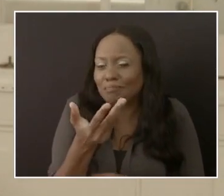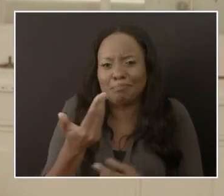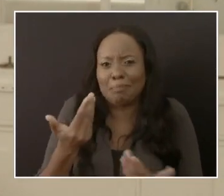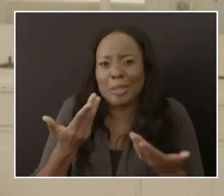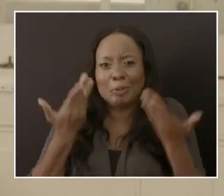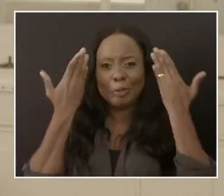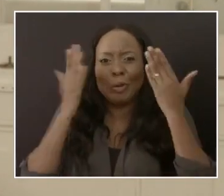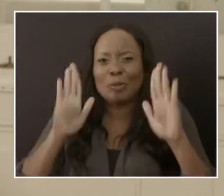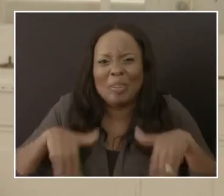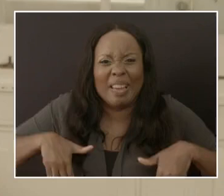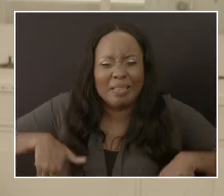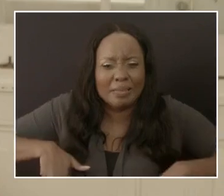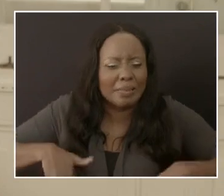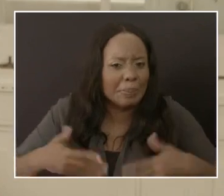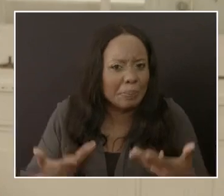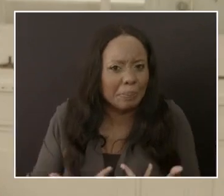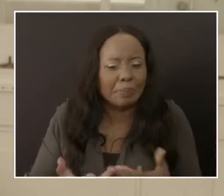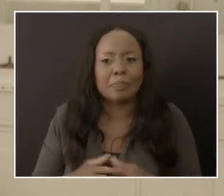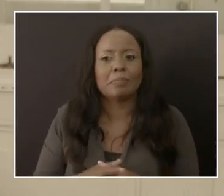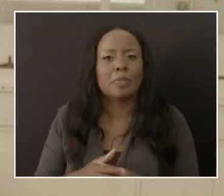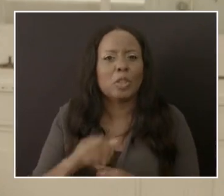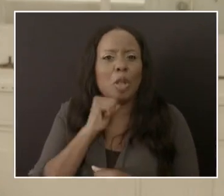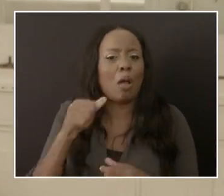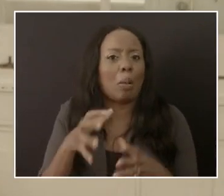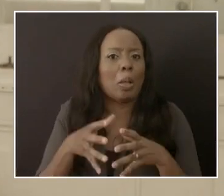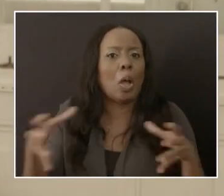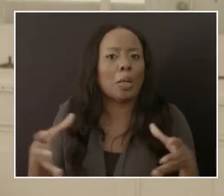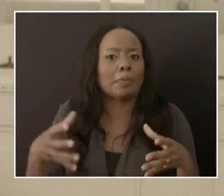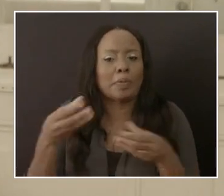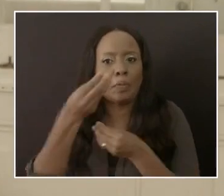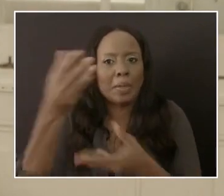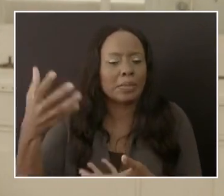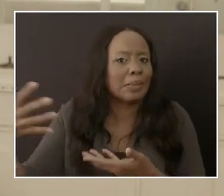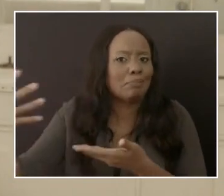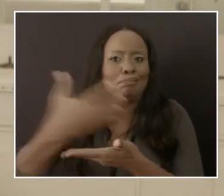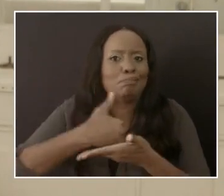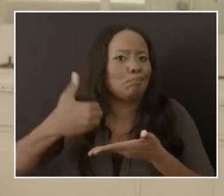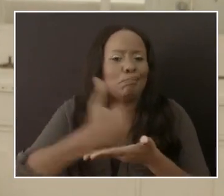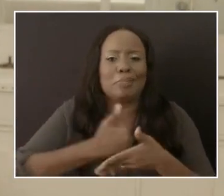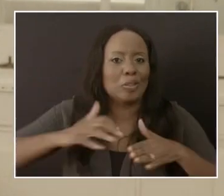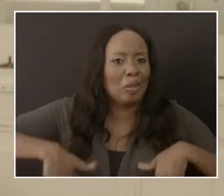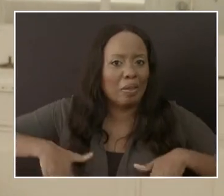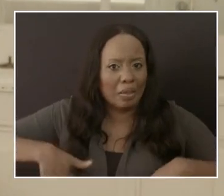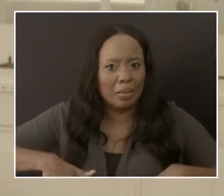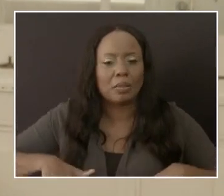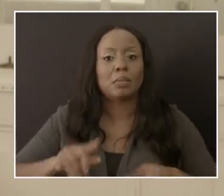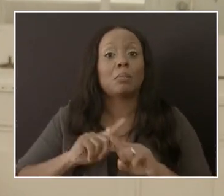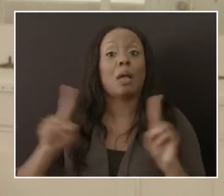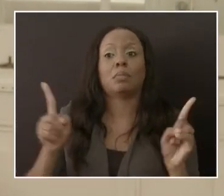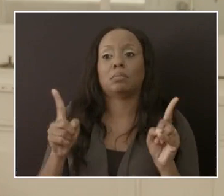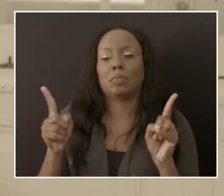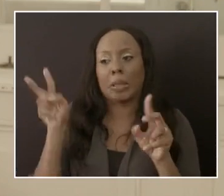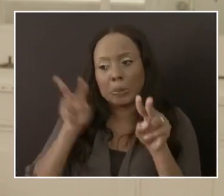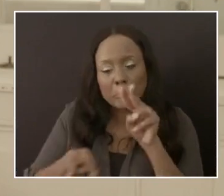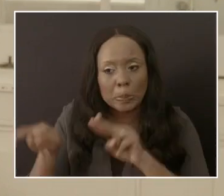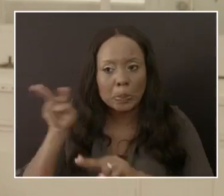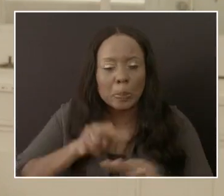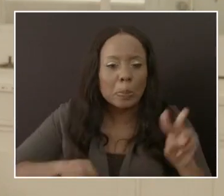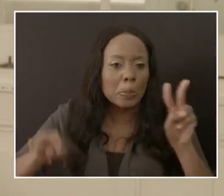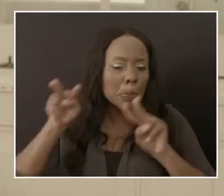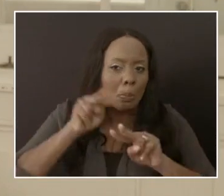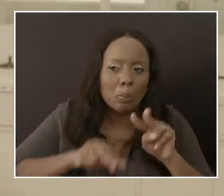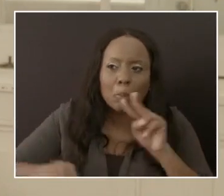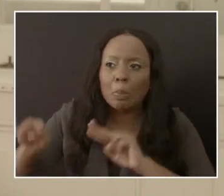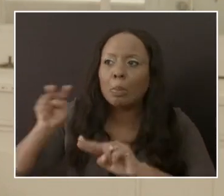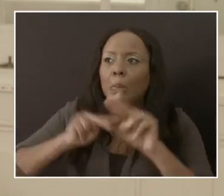ramifications. And certainly we will continue to keep our eye on the